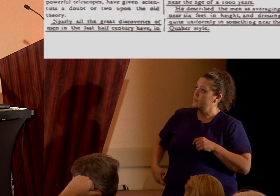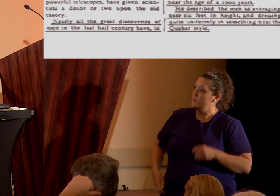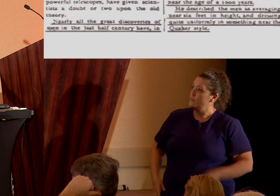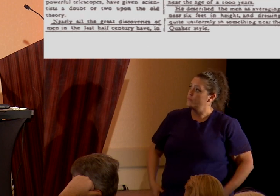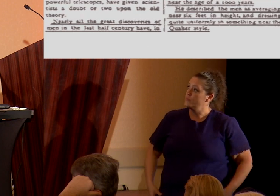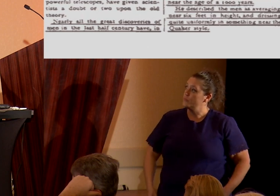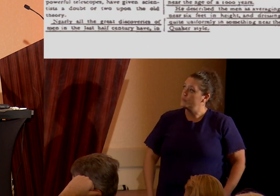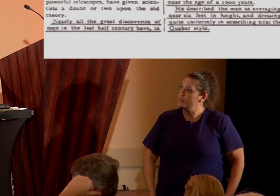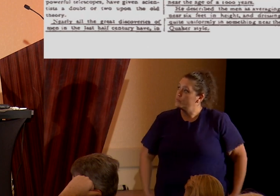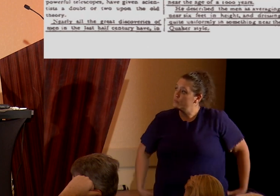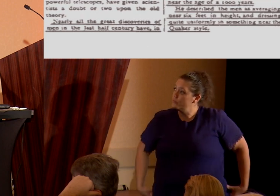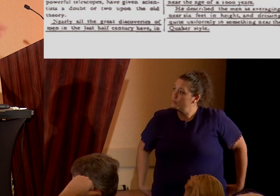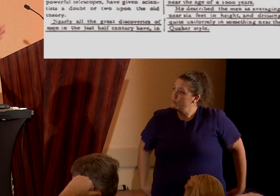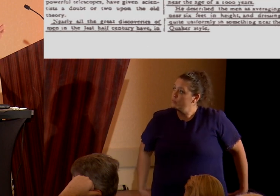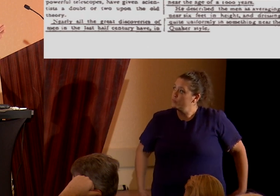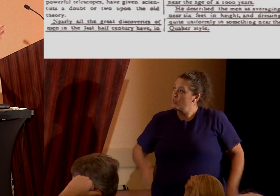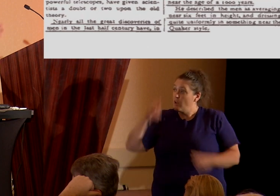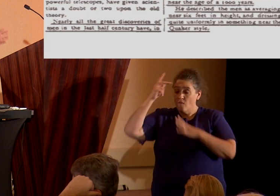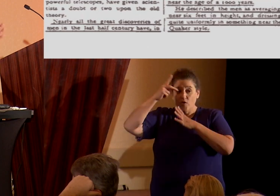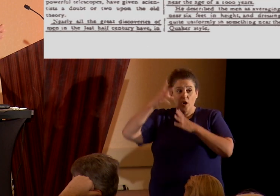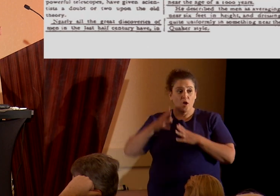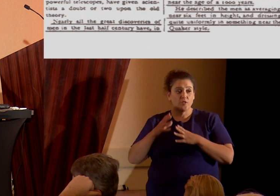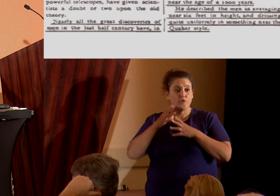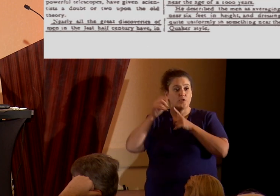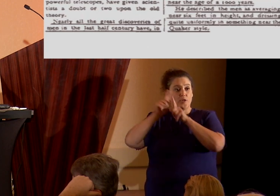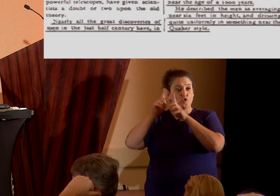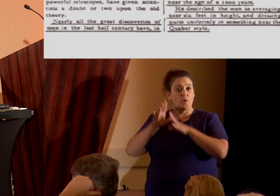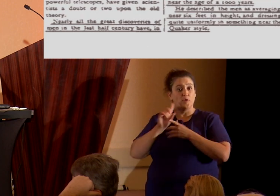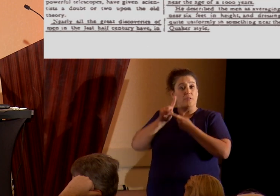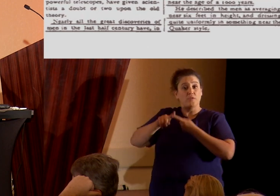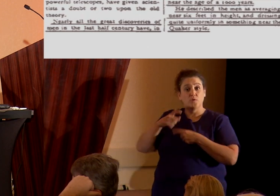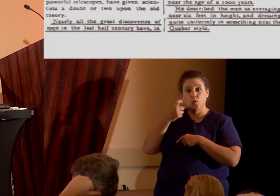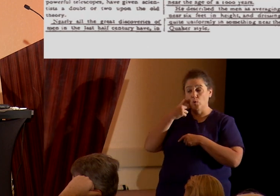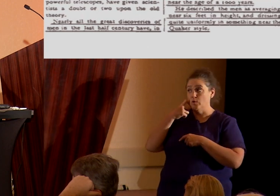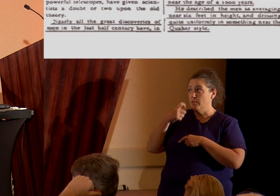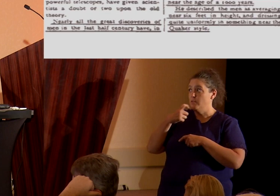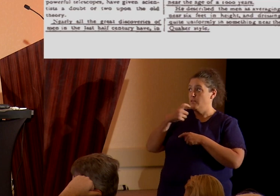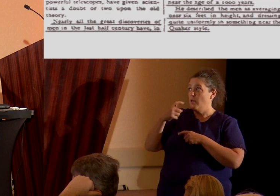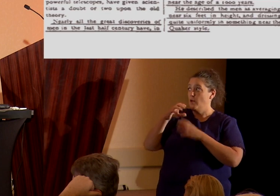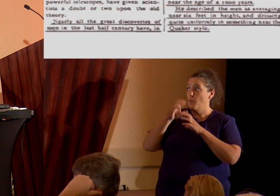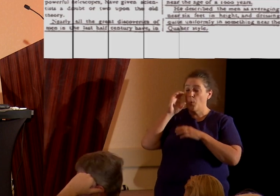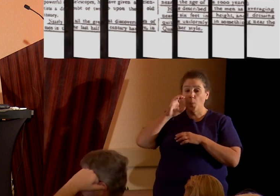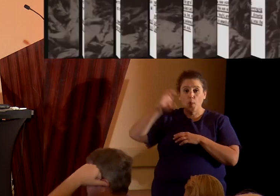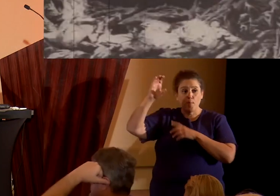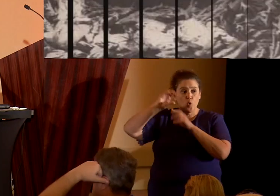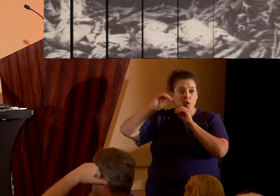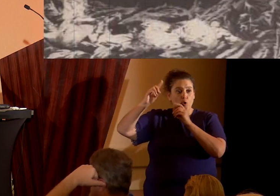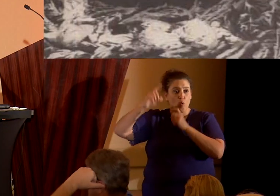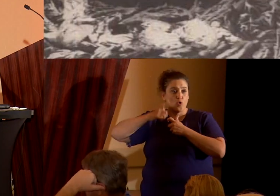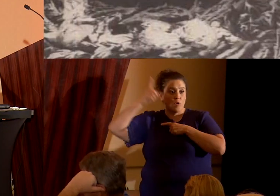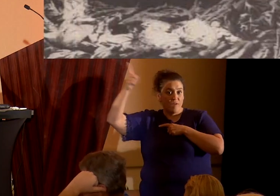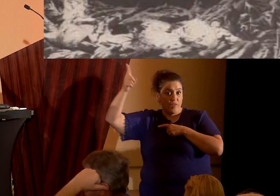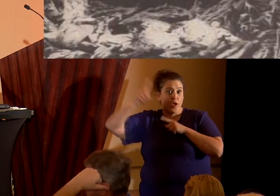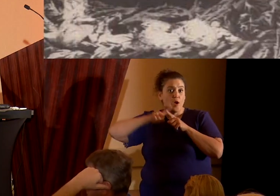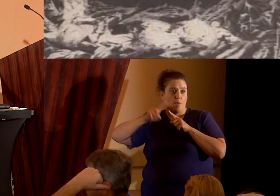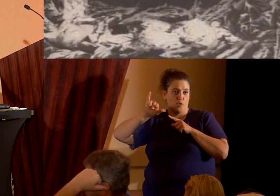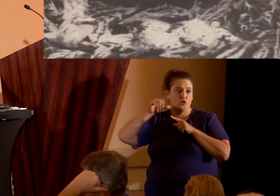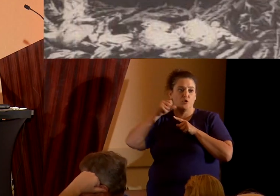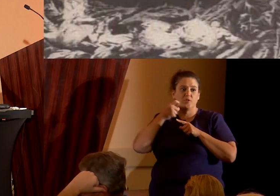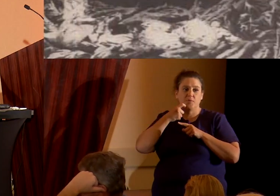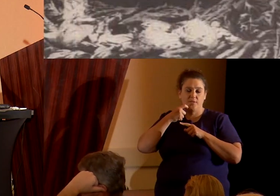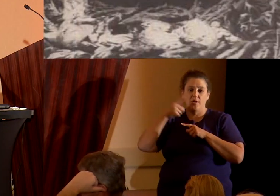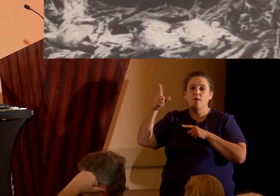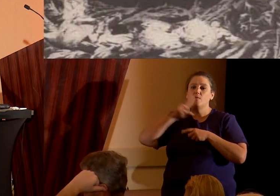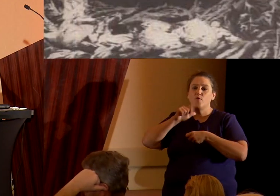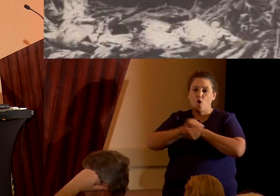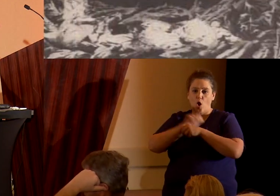philosophers and astronomers have recently, until recently, asserted that the moon was uninhabited, but Joseph Smith assures us that they, there